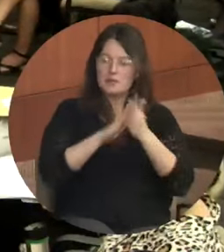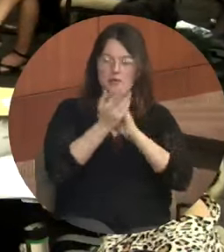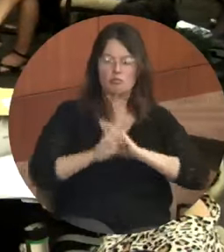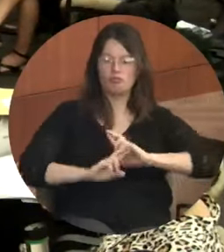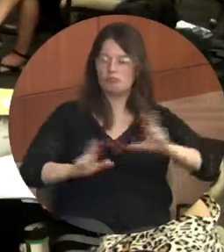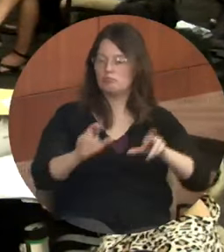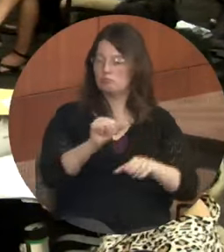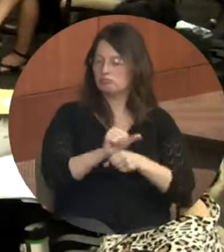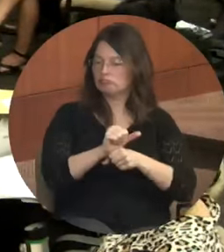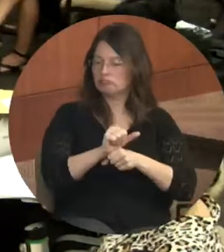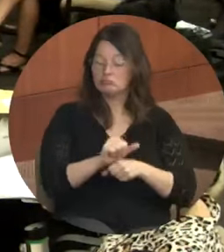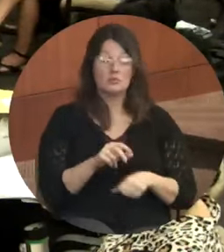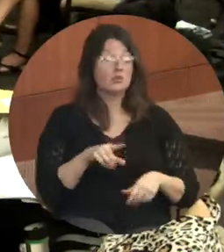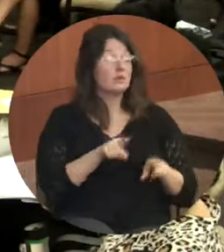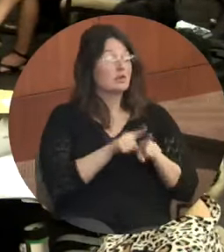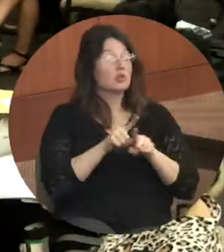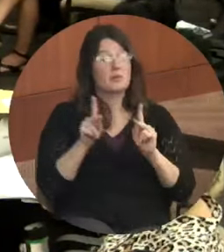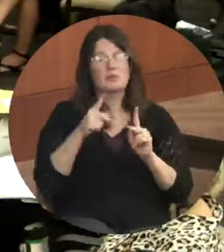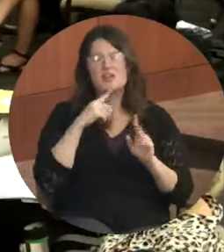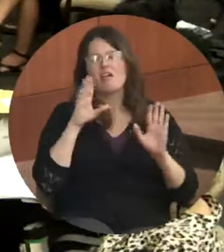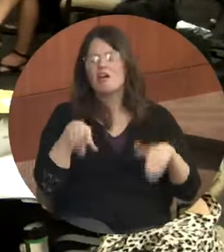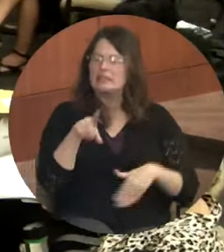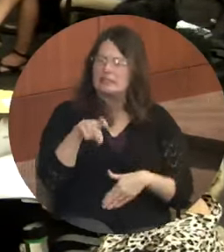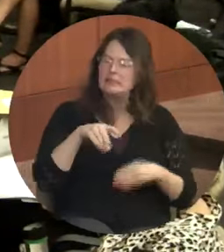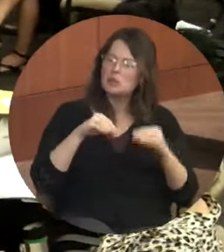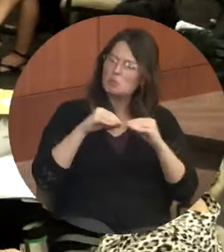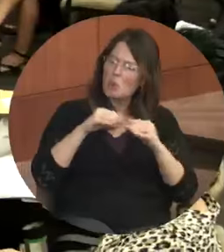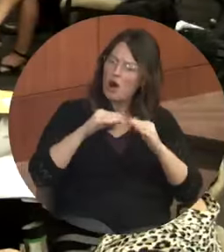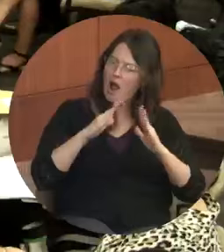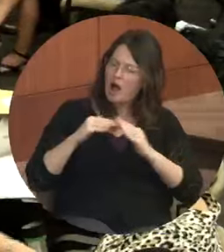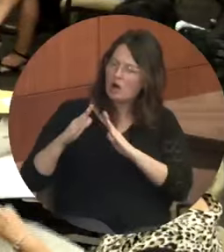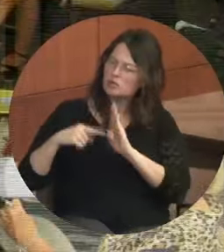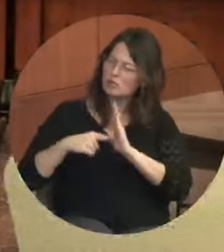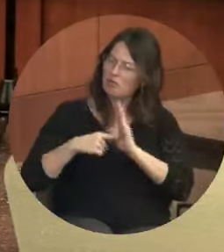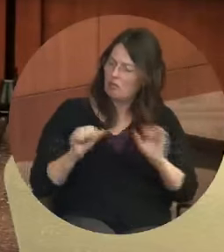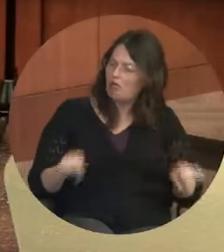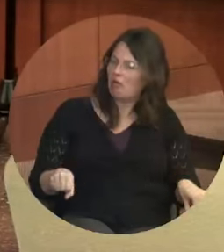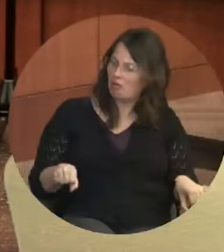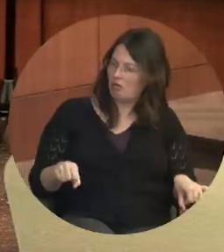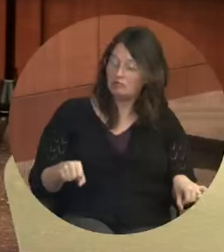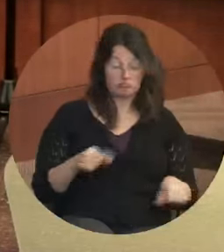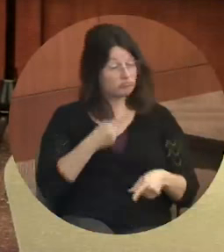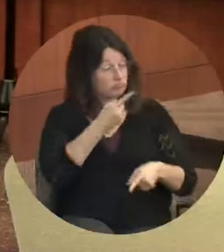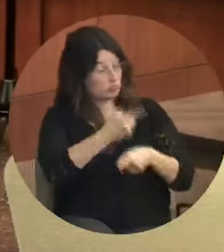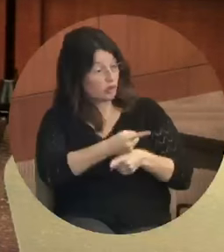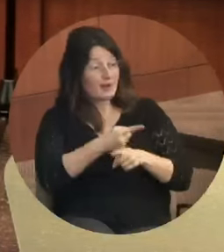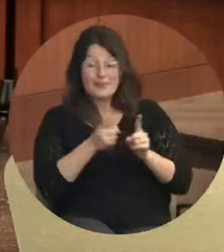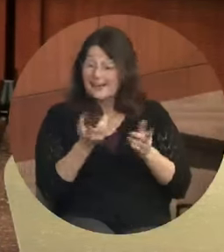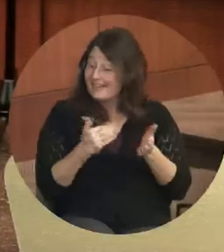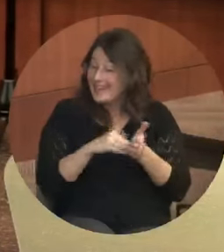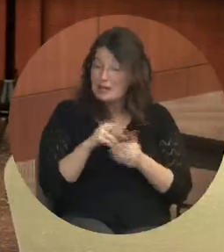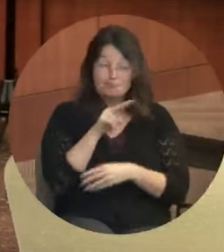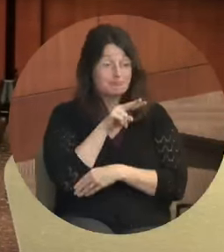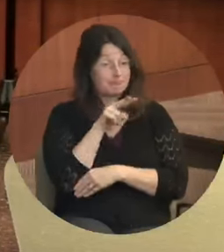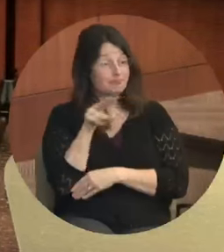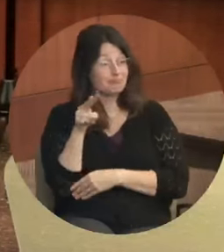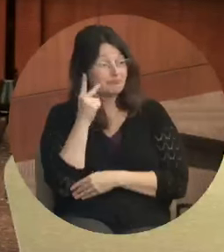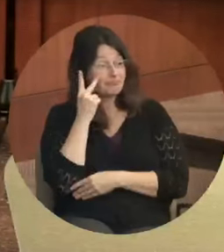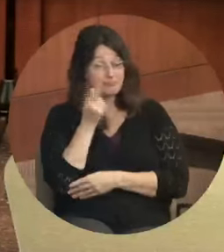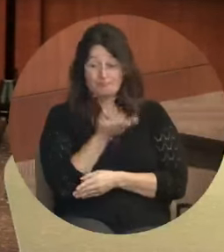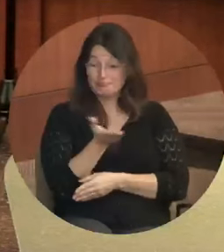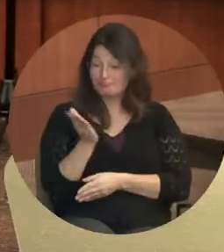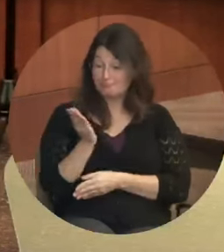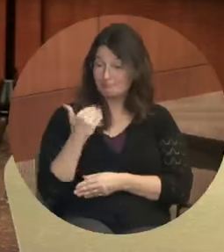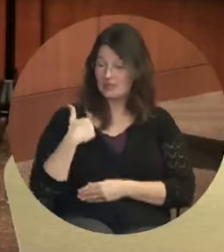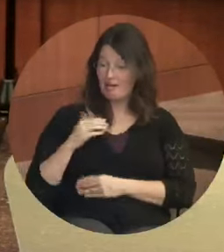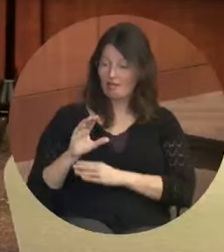people will say, we need more affordable housing. And they're right. But look around us. We have the Columbia